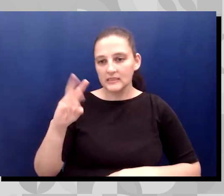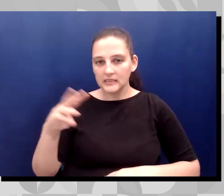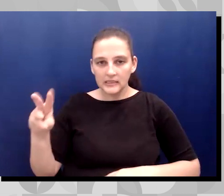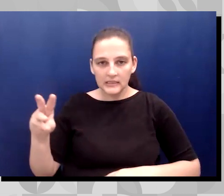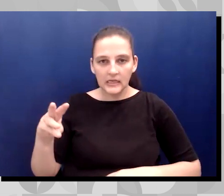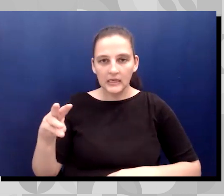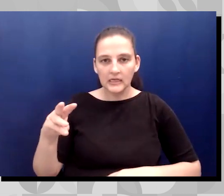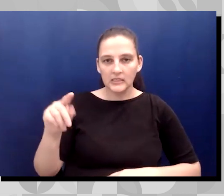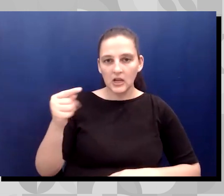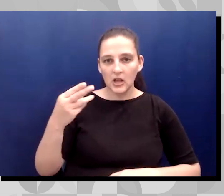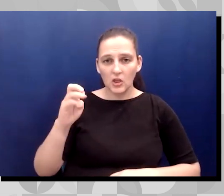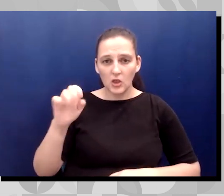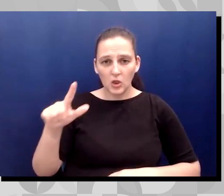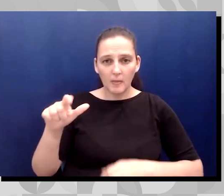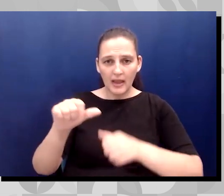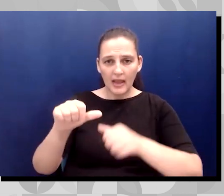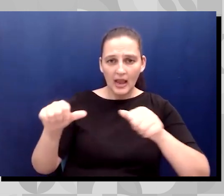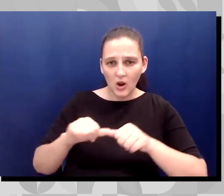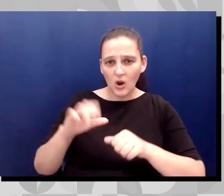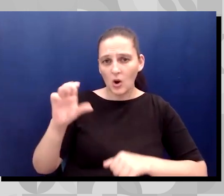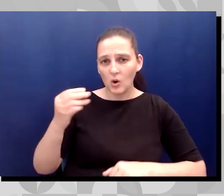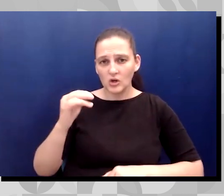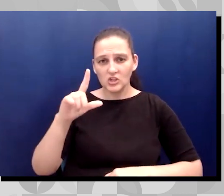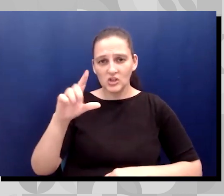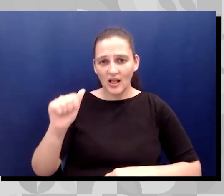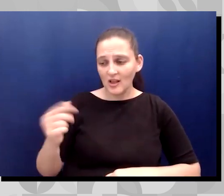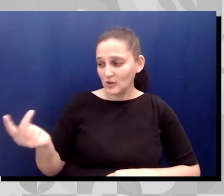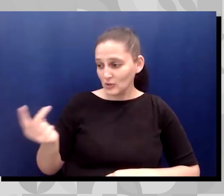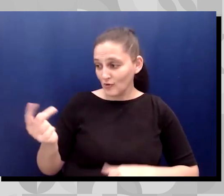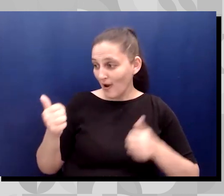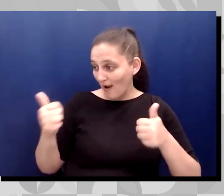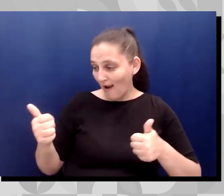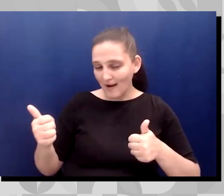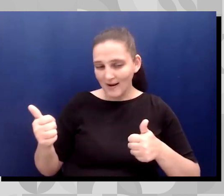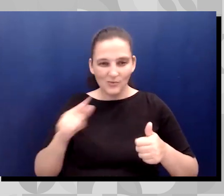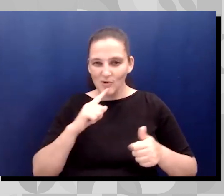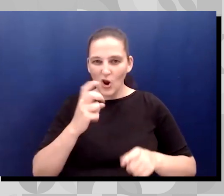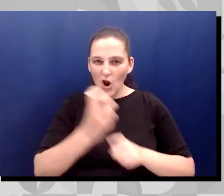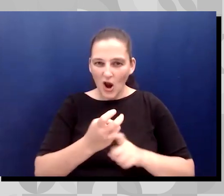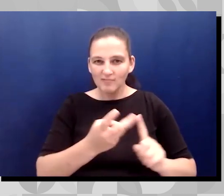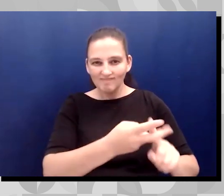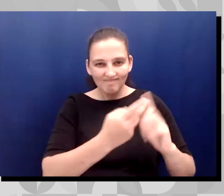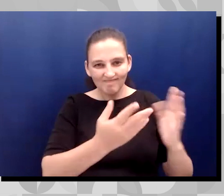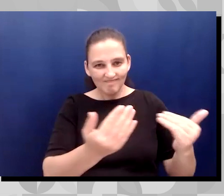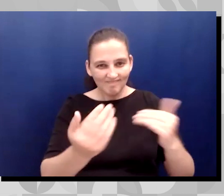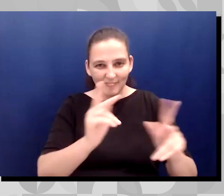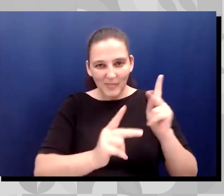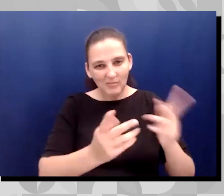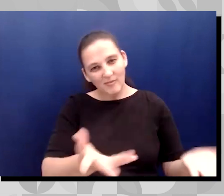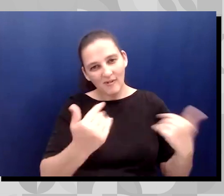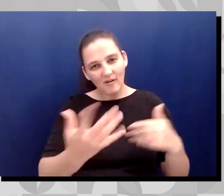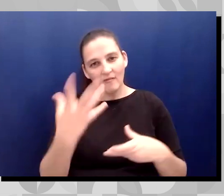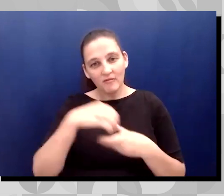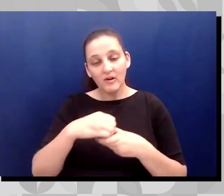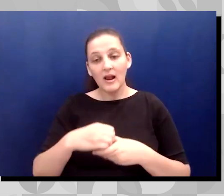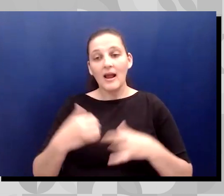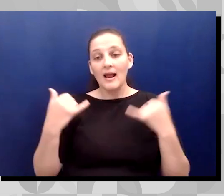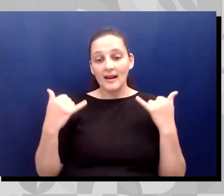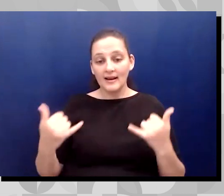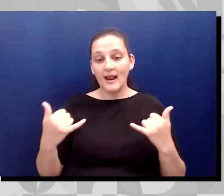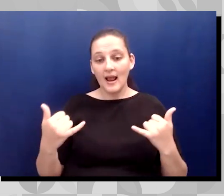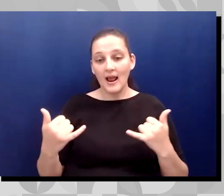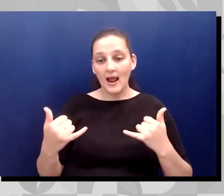getting other people to ride with us. So, uh, on this venture of inclusion, now going to the schools is